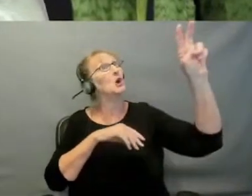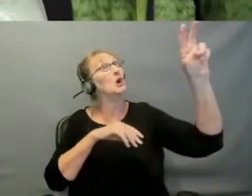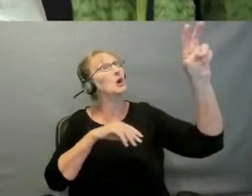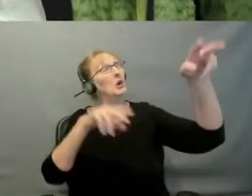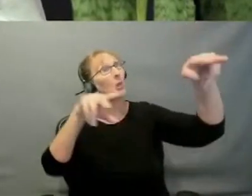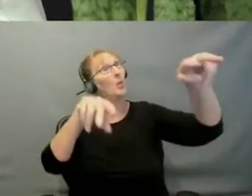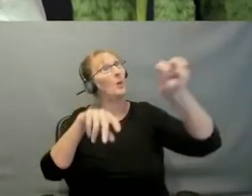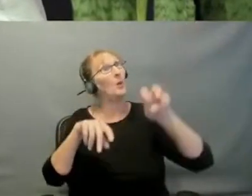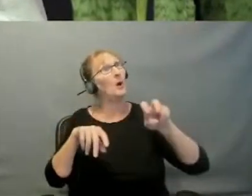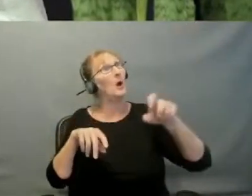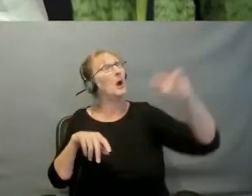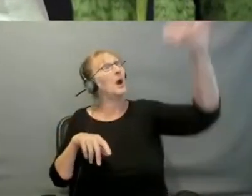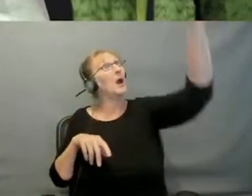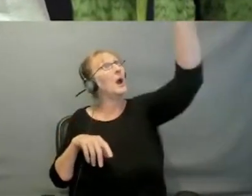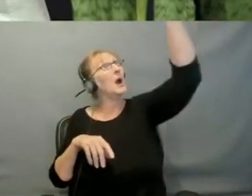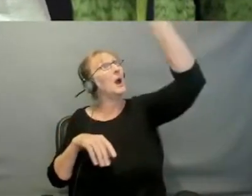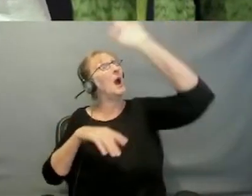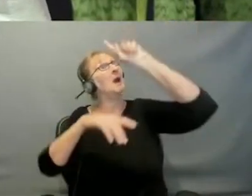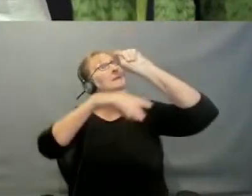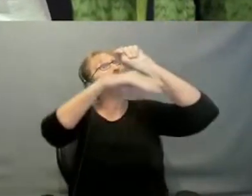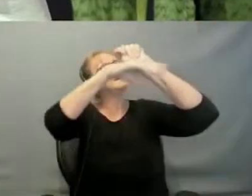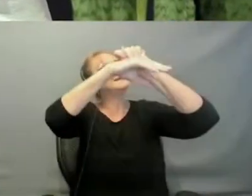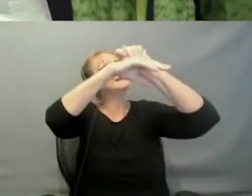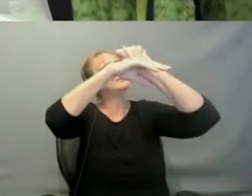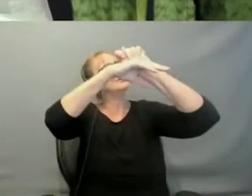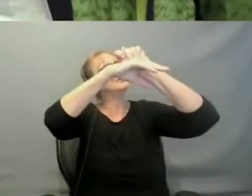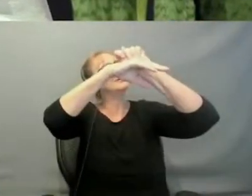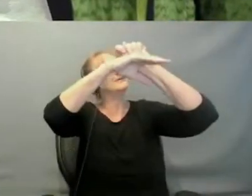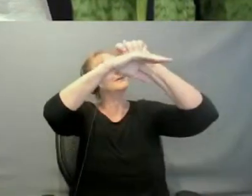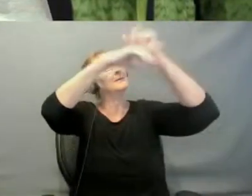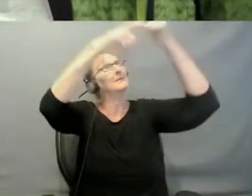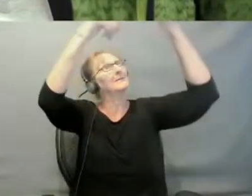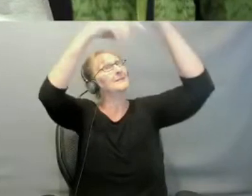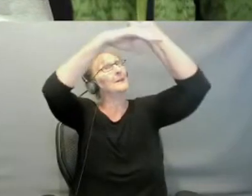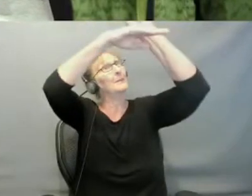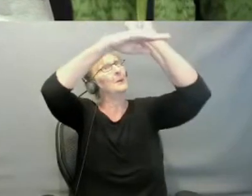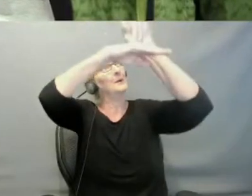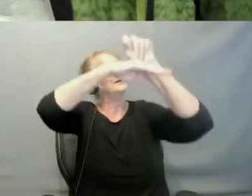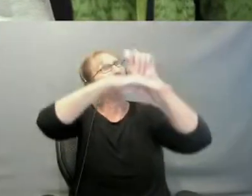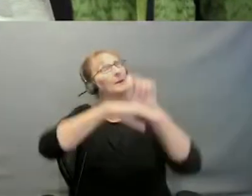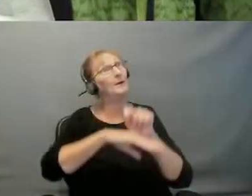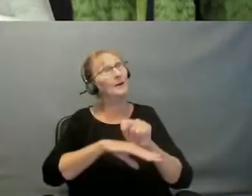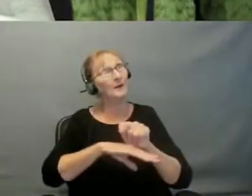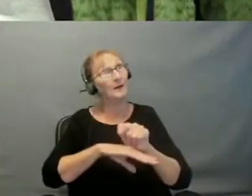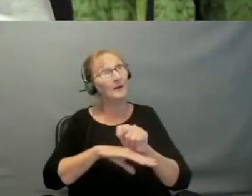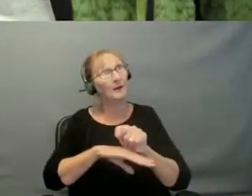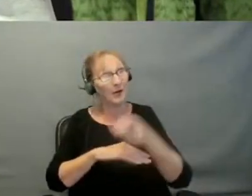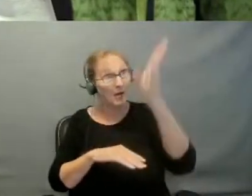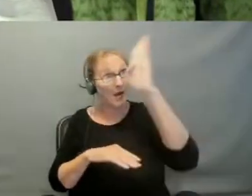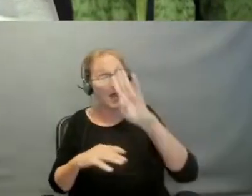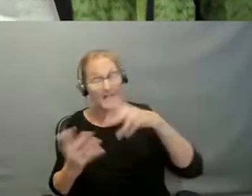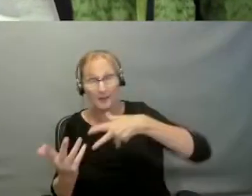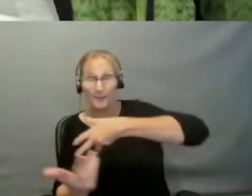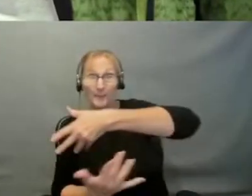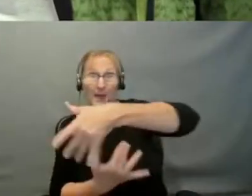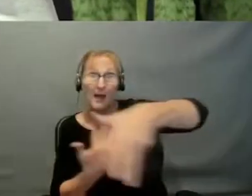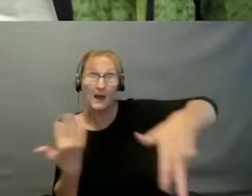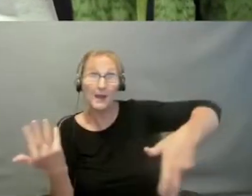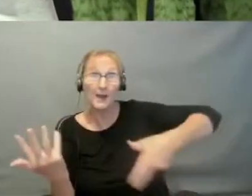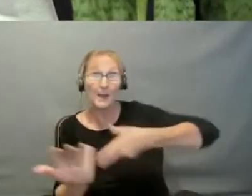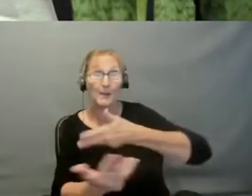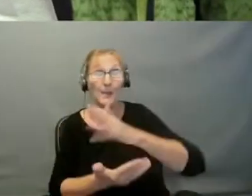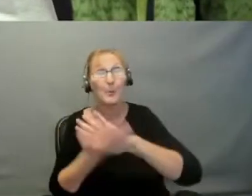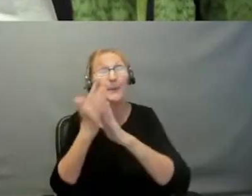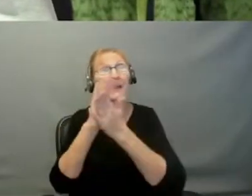tabernacle is among people. God will live with them. They will be God's people,